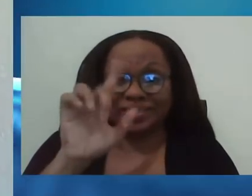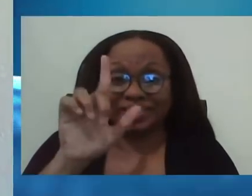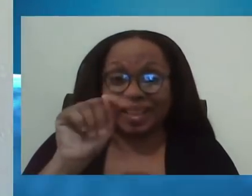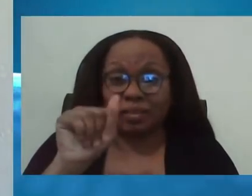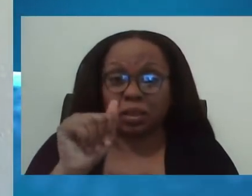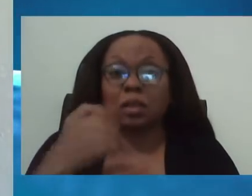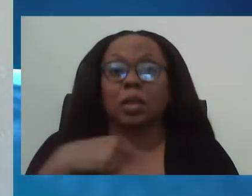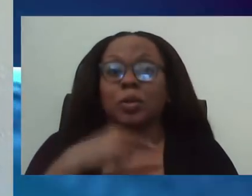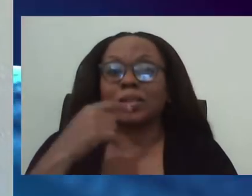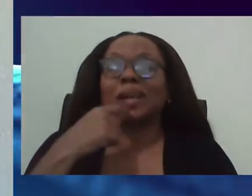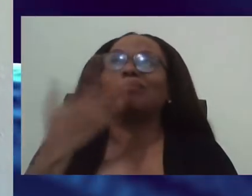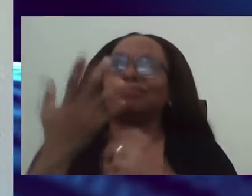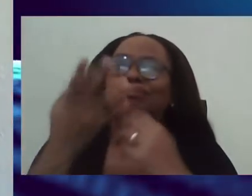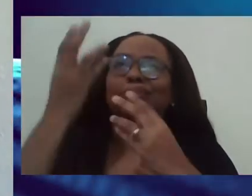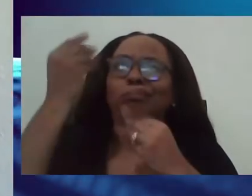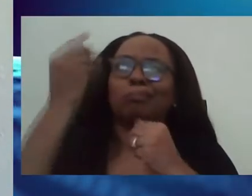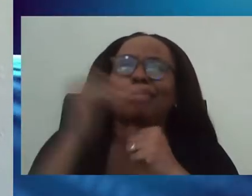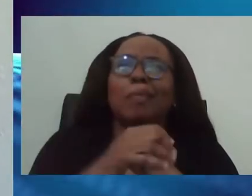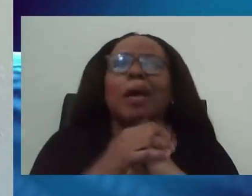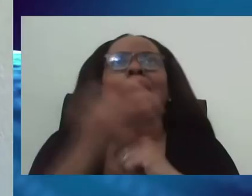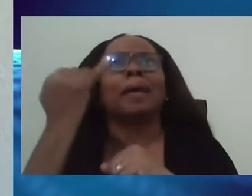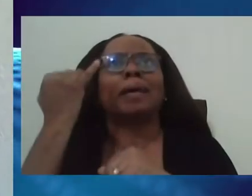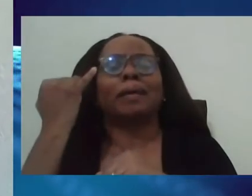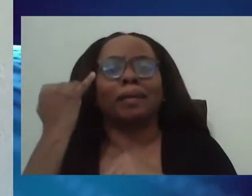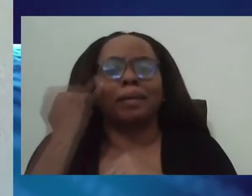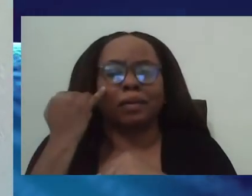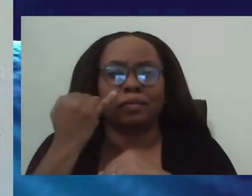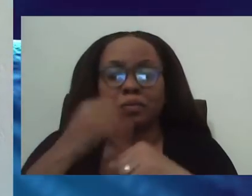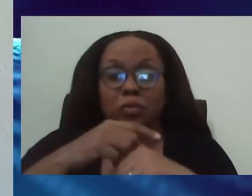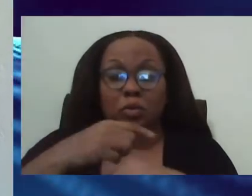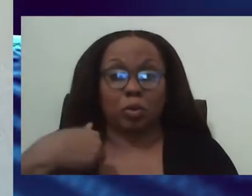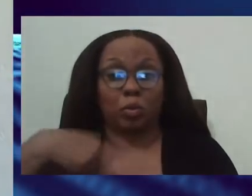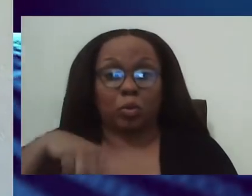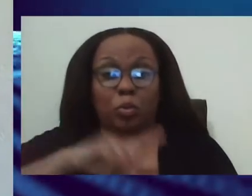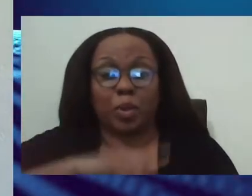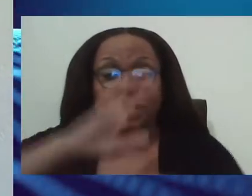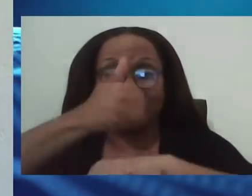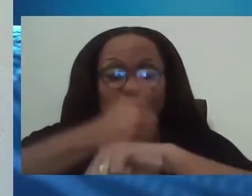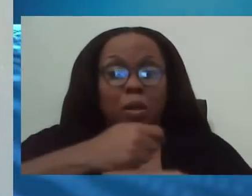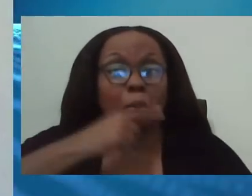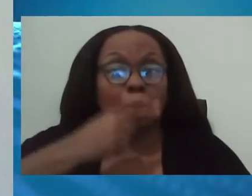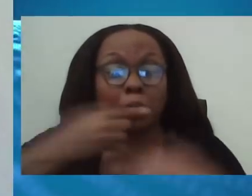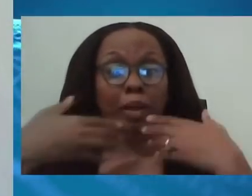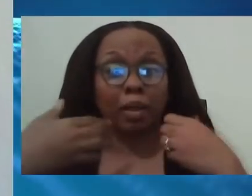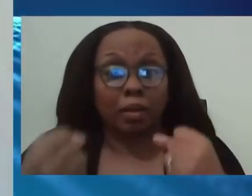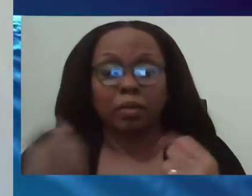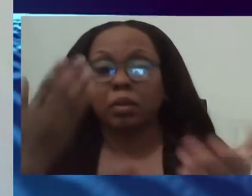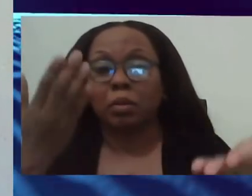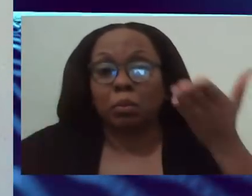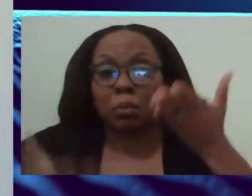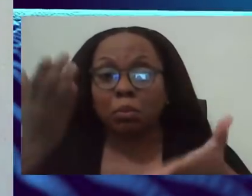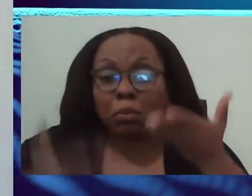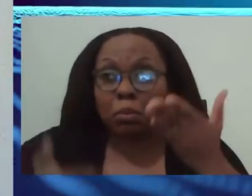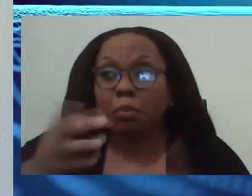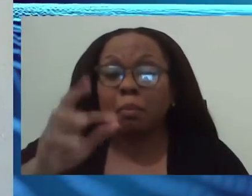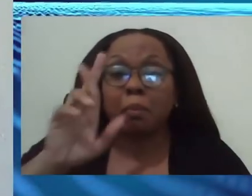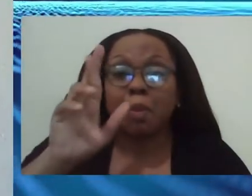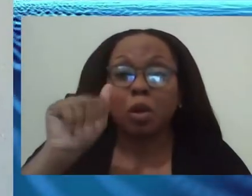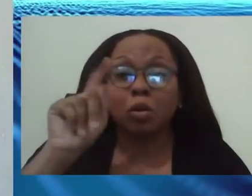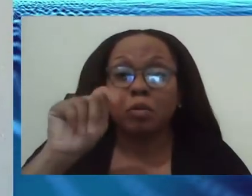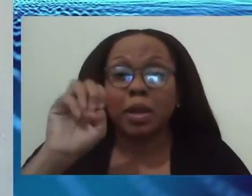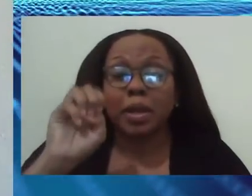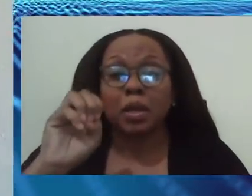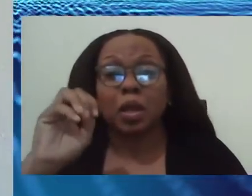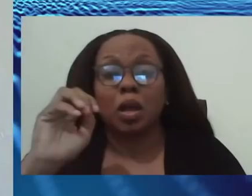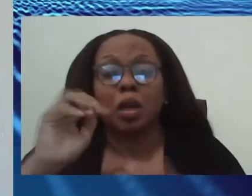said, well, if this public health measure is put in place, we expect the rate to drop to, from, from one to three.